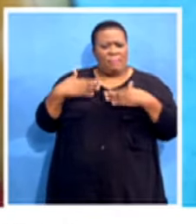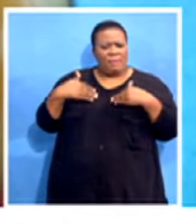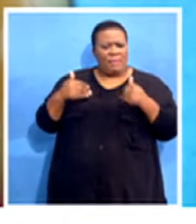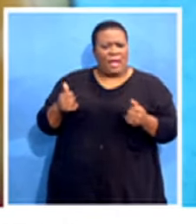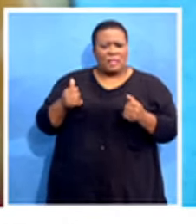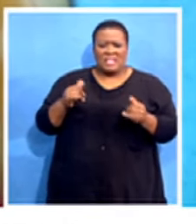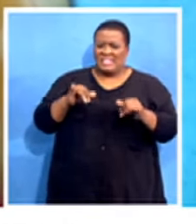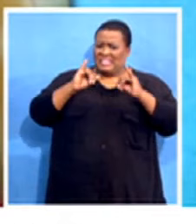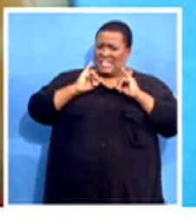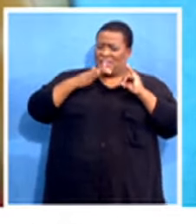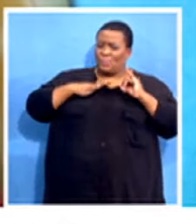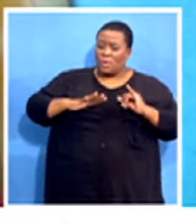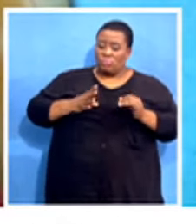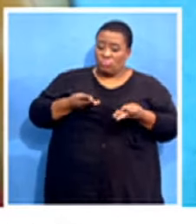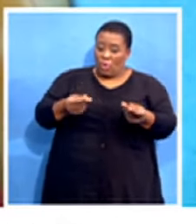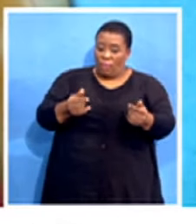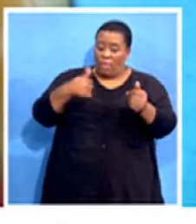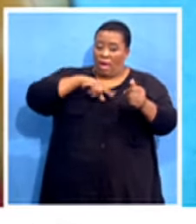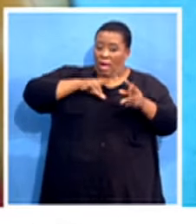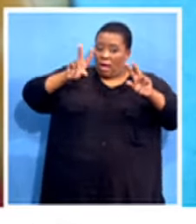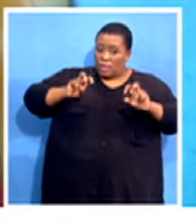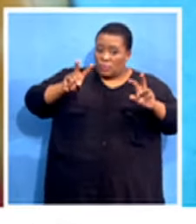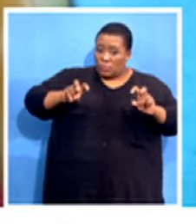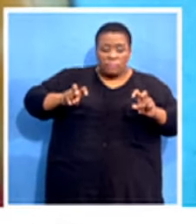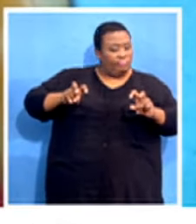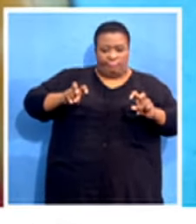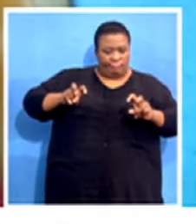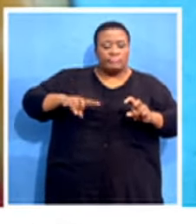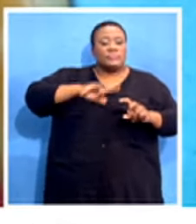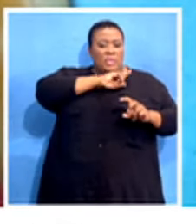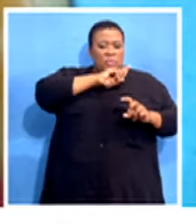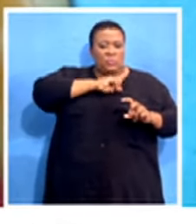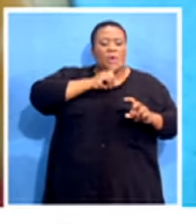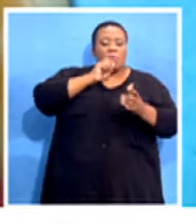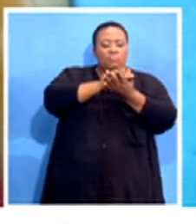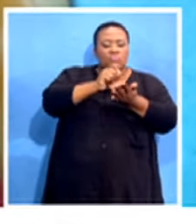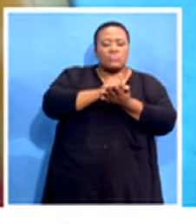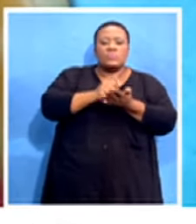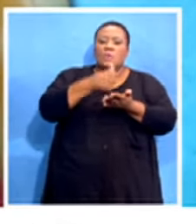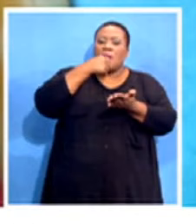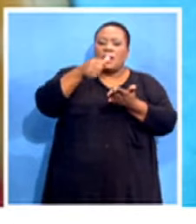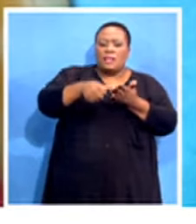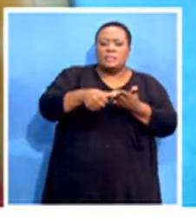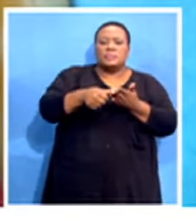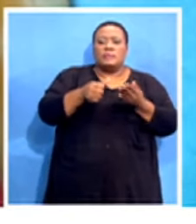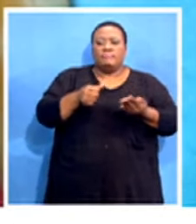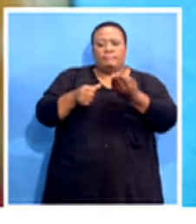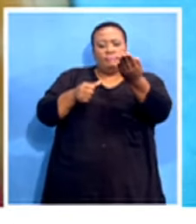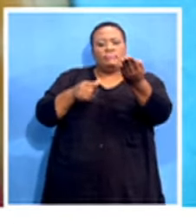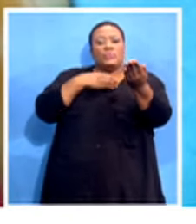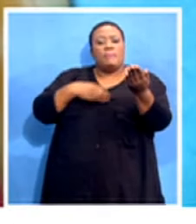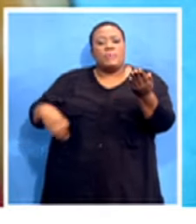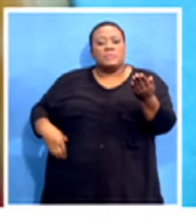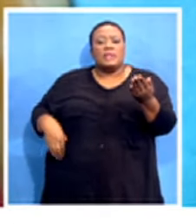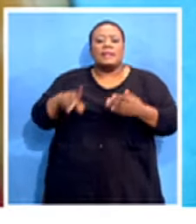committed to dealing with the matter. That's why we are then writing this letter to the president. And the DPSA has told